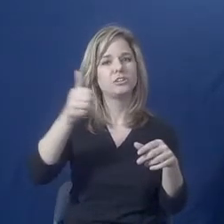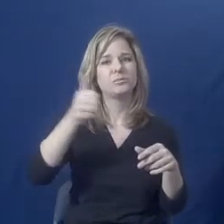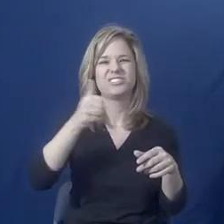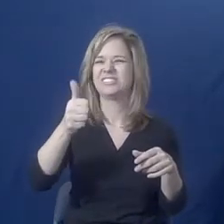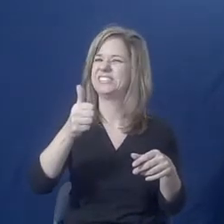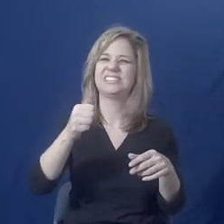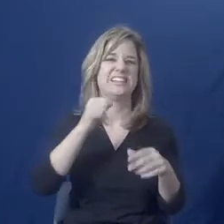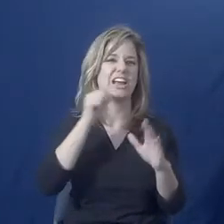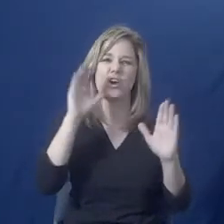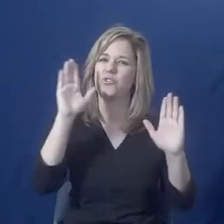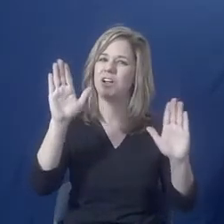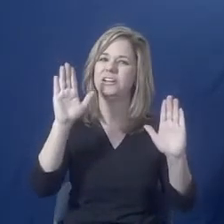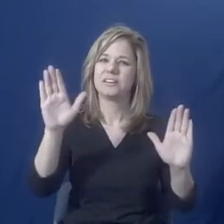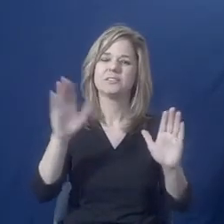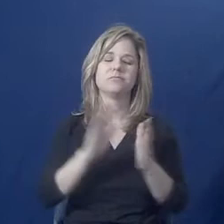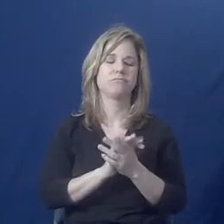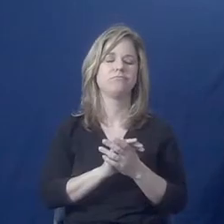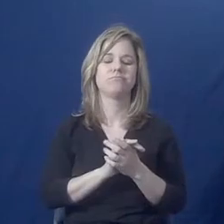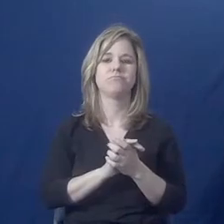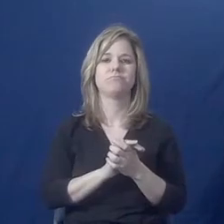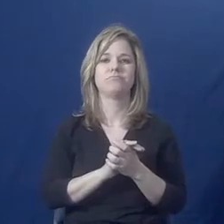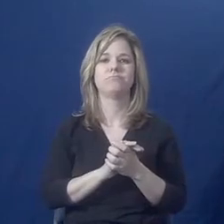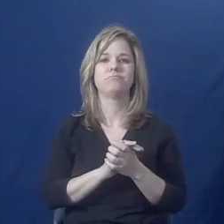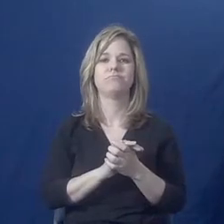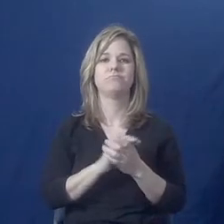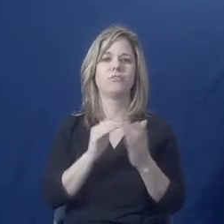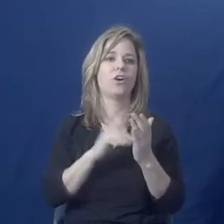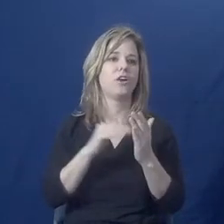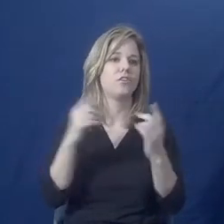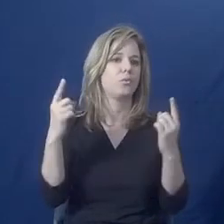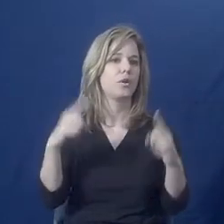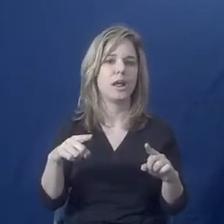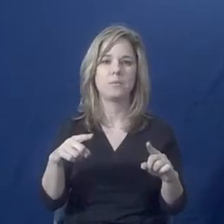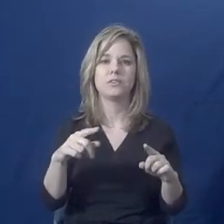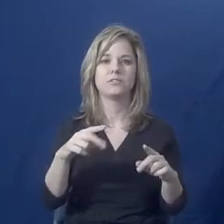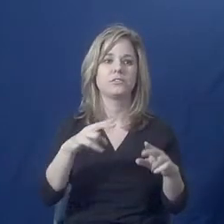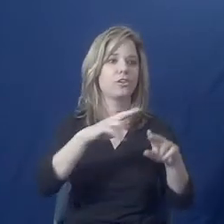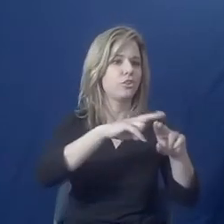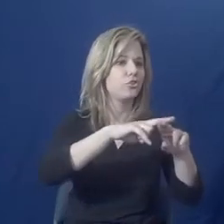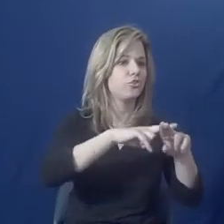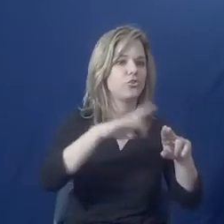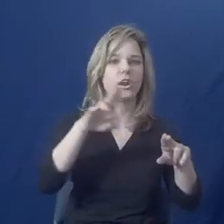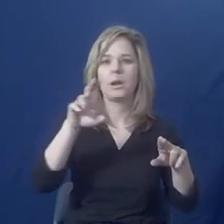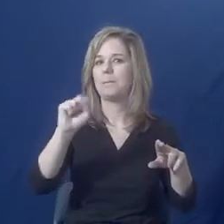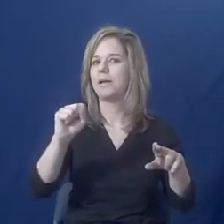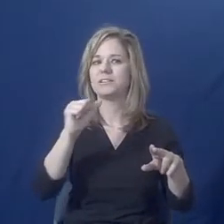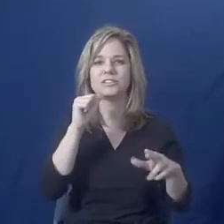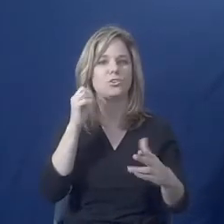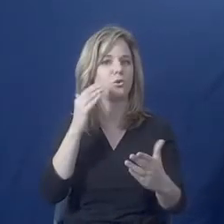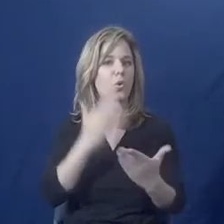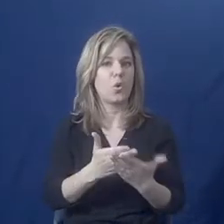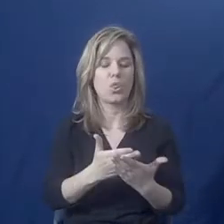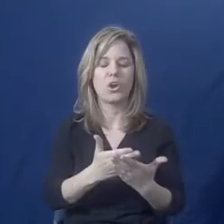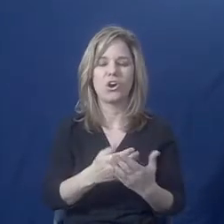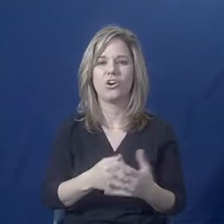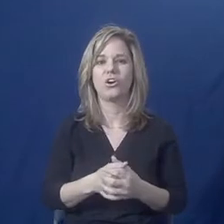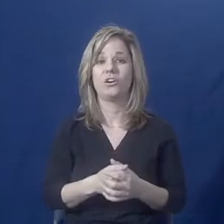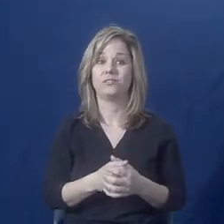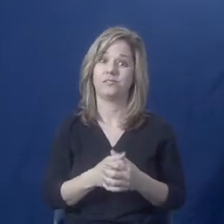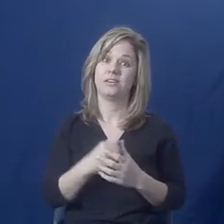There are many places where buses and trains don't go. And if you have to use the state